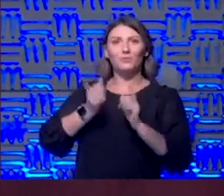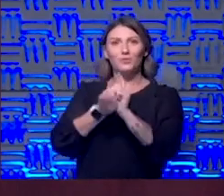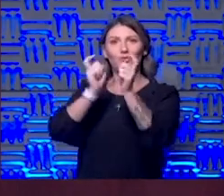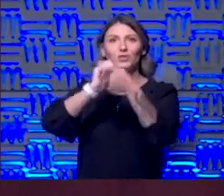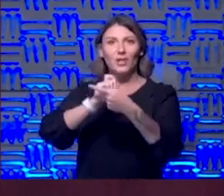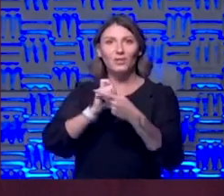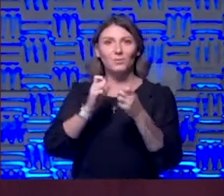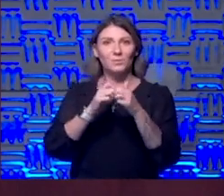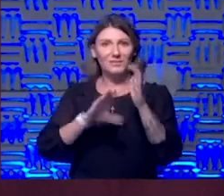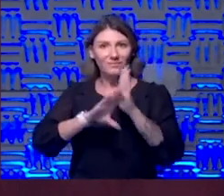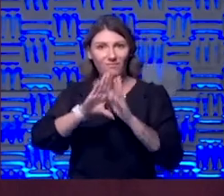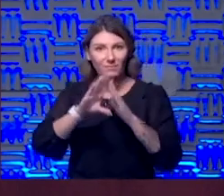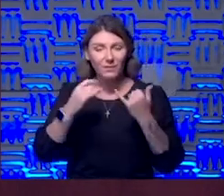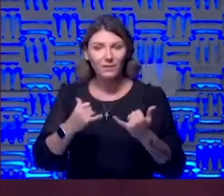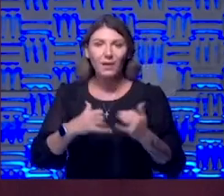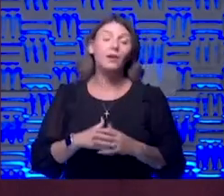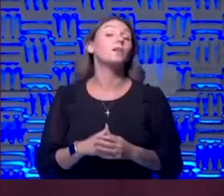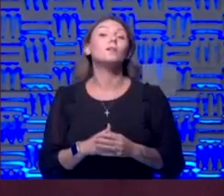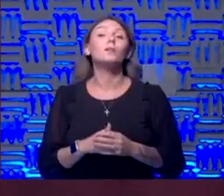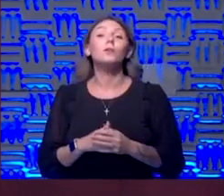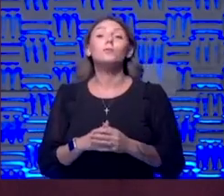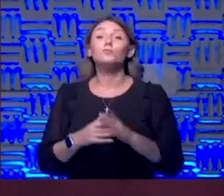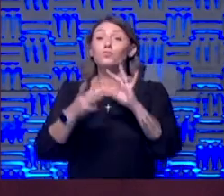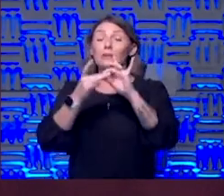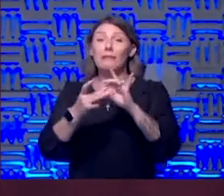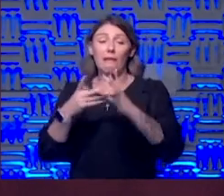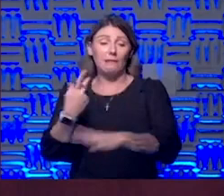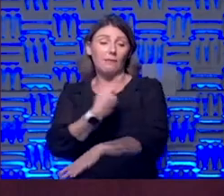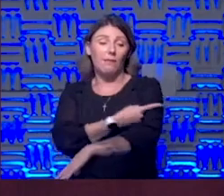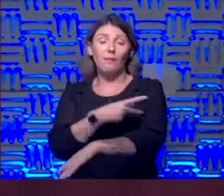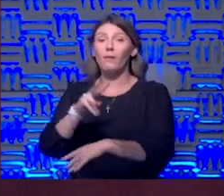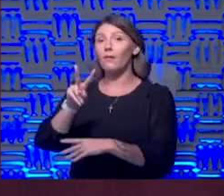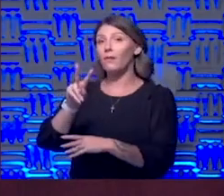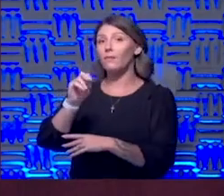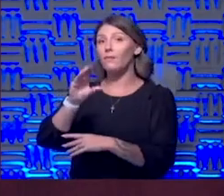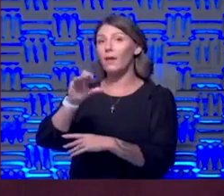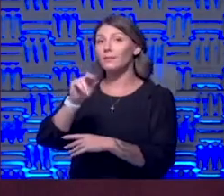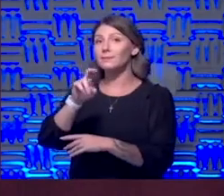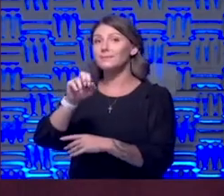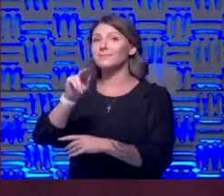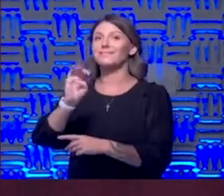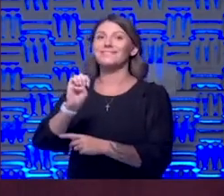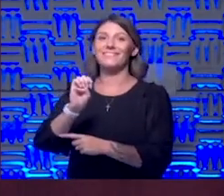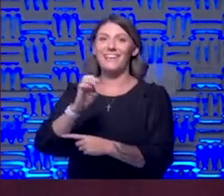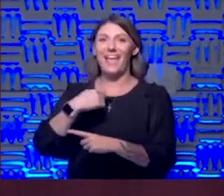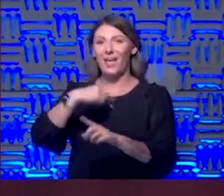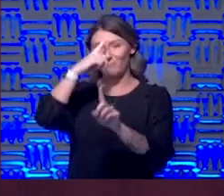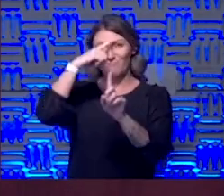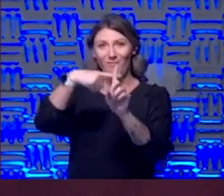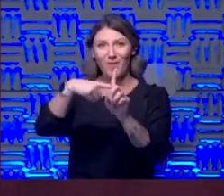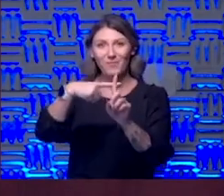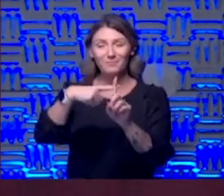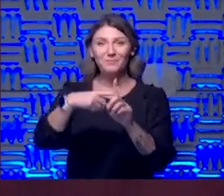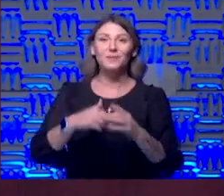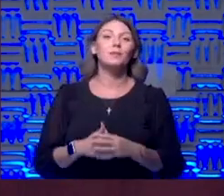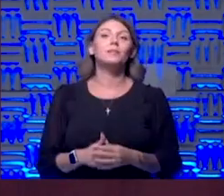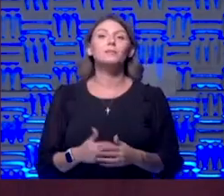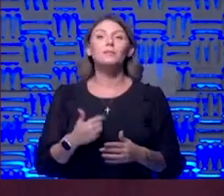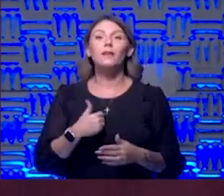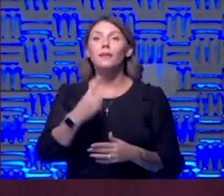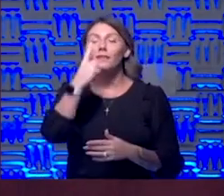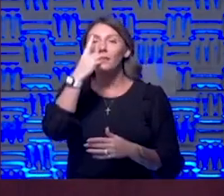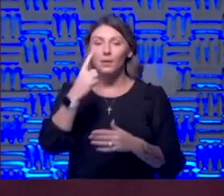and so in the vaccine space I'm an eternal optimist I have to say I think the